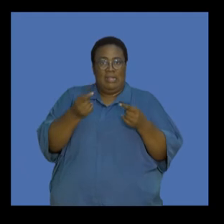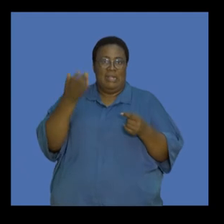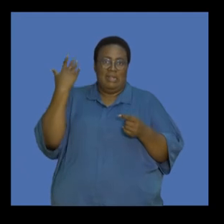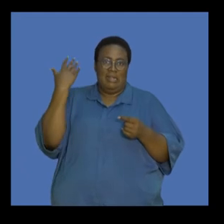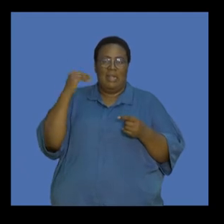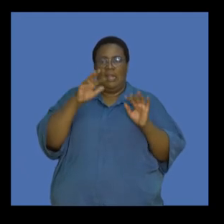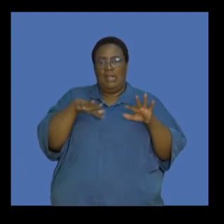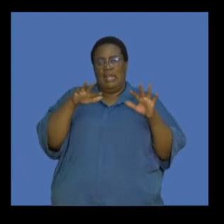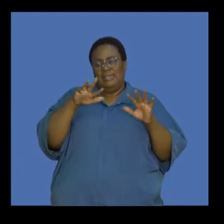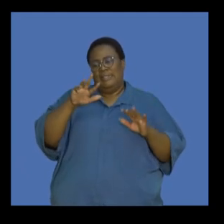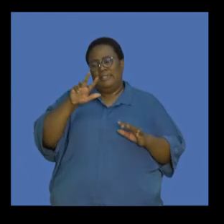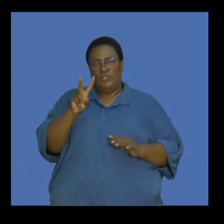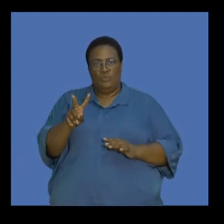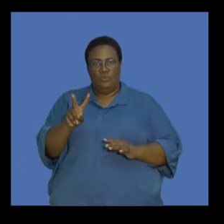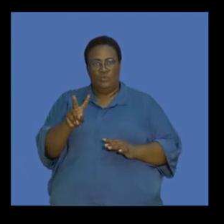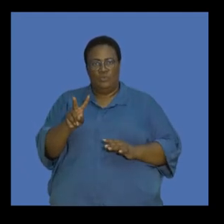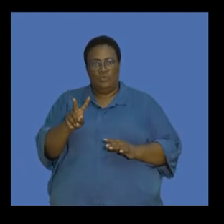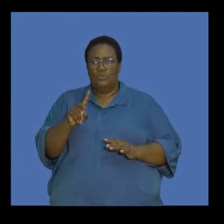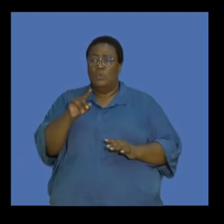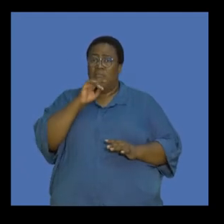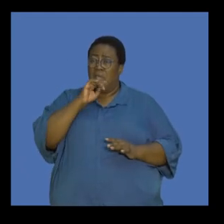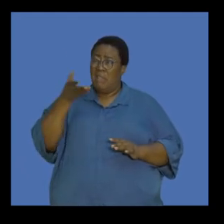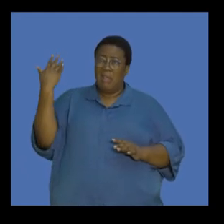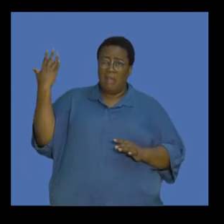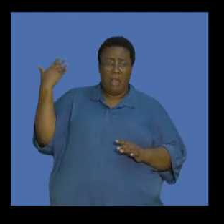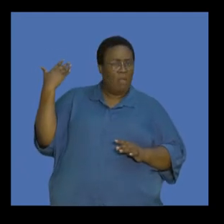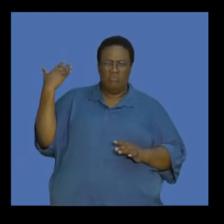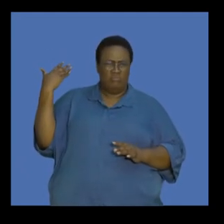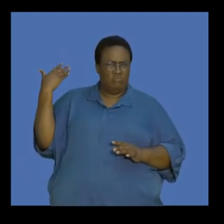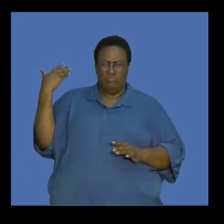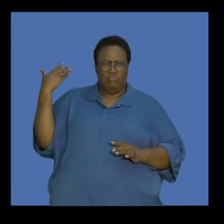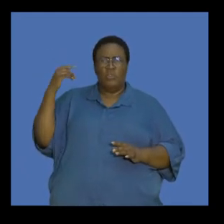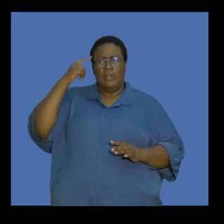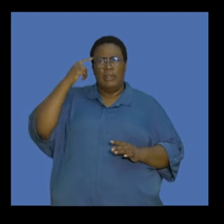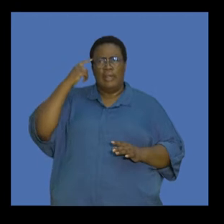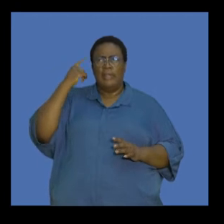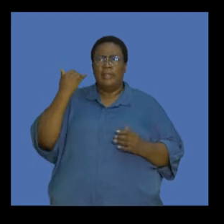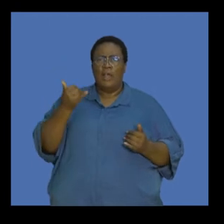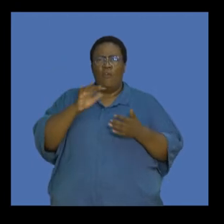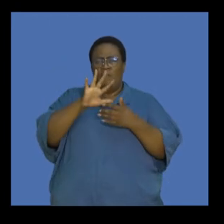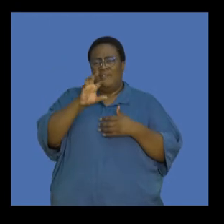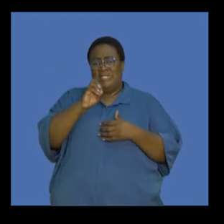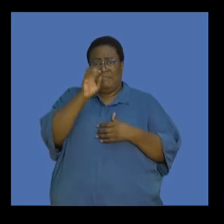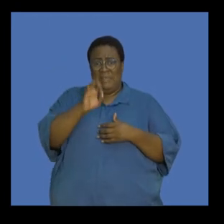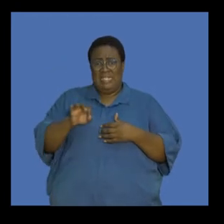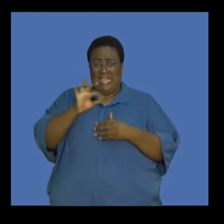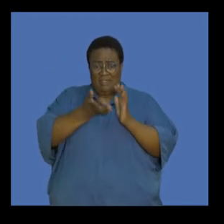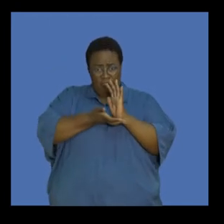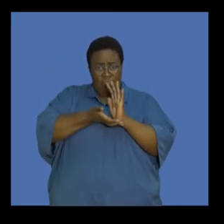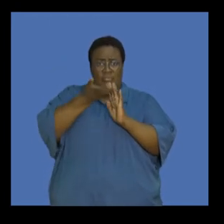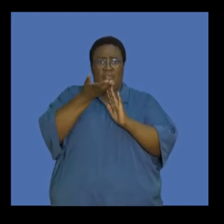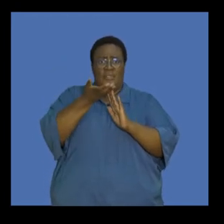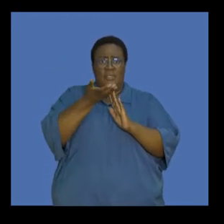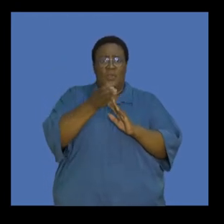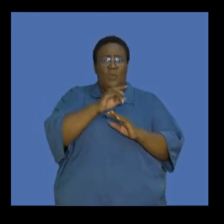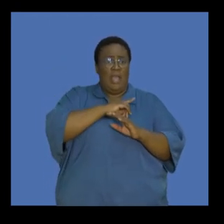1992. So guys, that's not a long time ago. To think about almost a 50% increase since